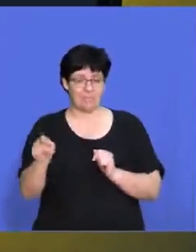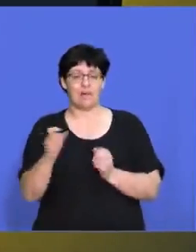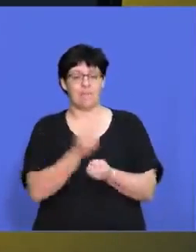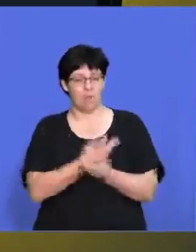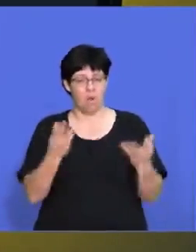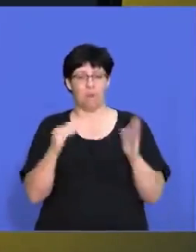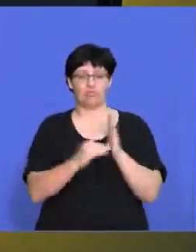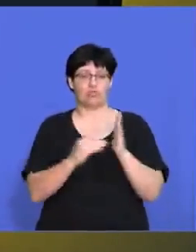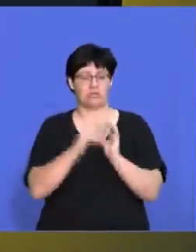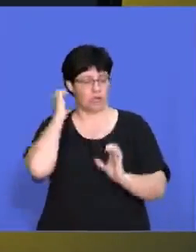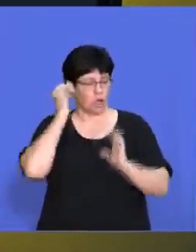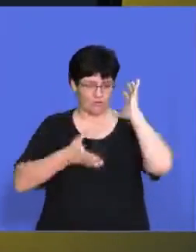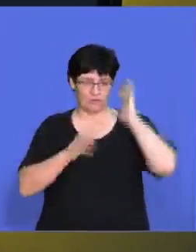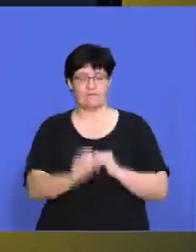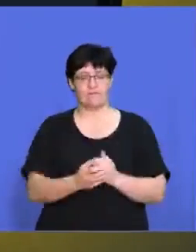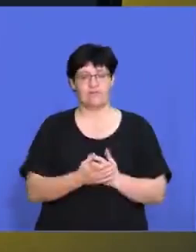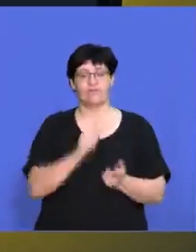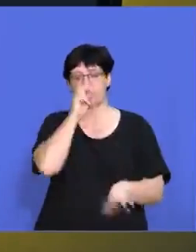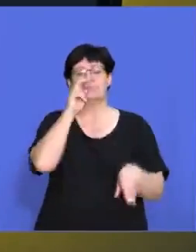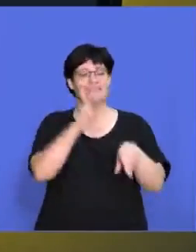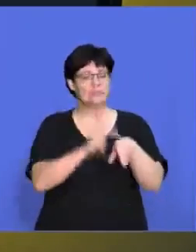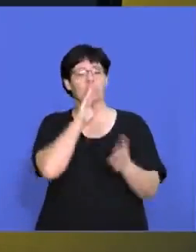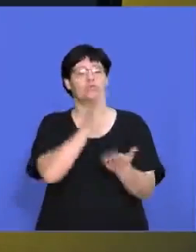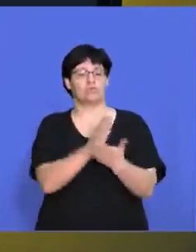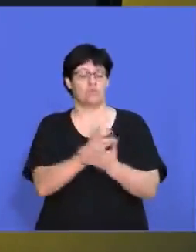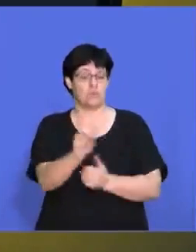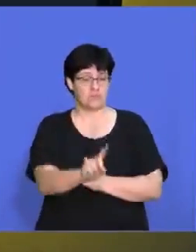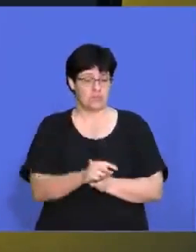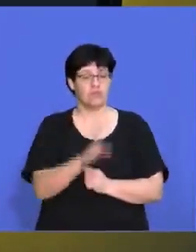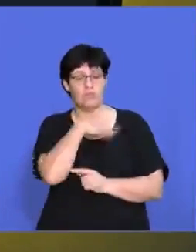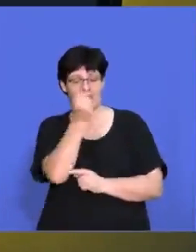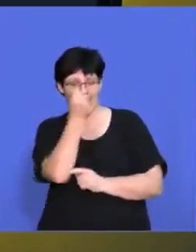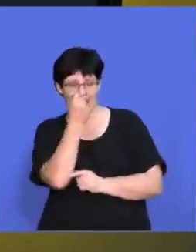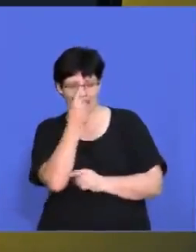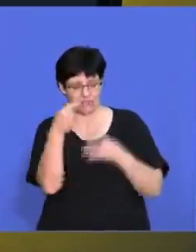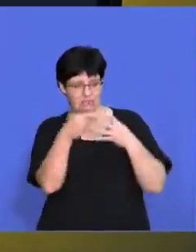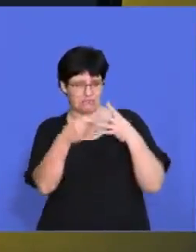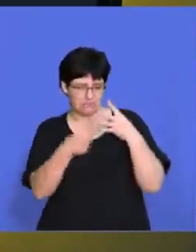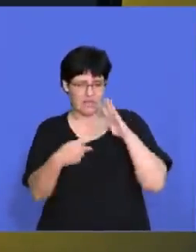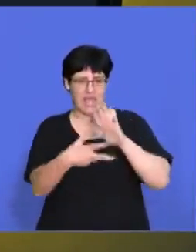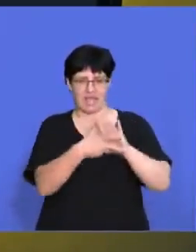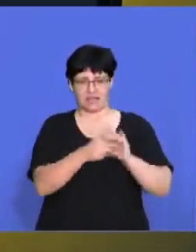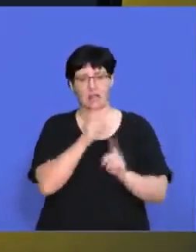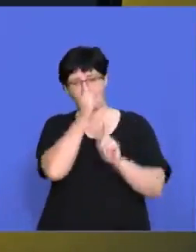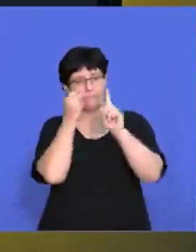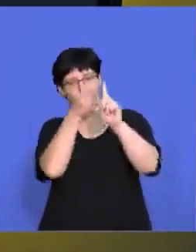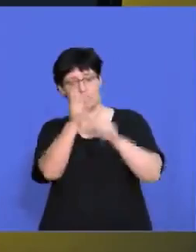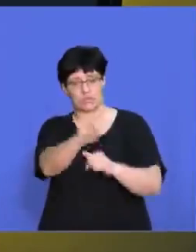sections there that, uh, a lot of matriculants get confused with. So you need to make sure that you understand all the different acts,